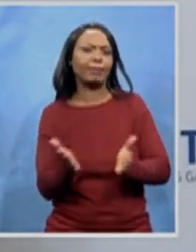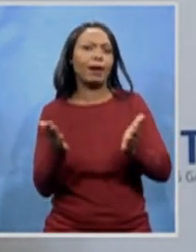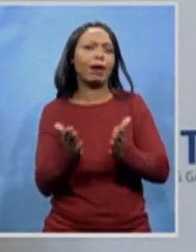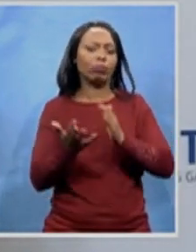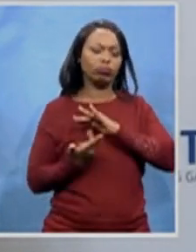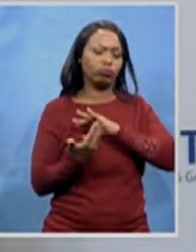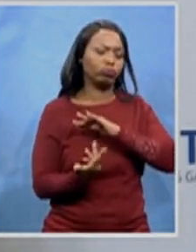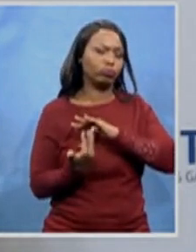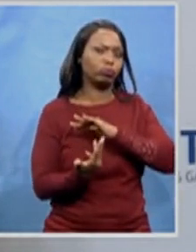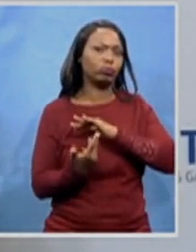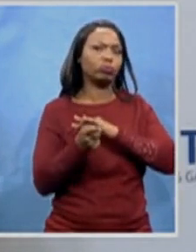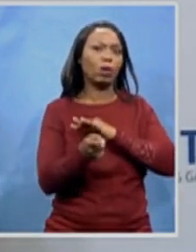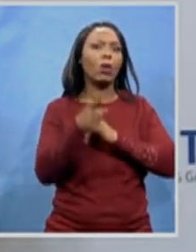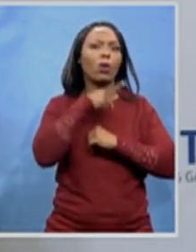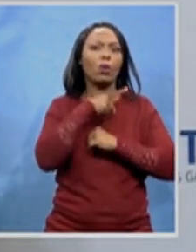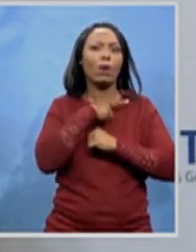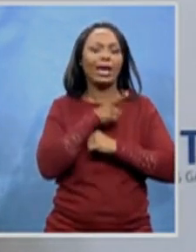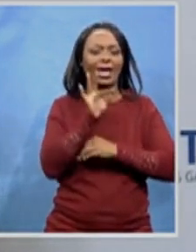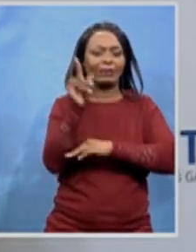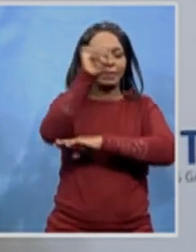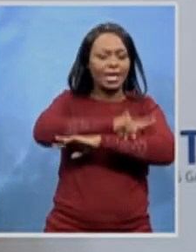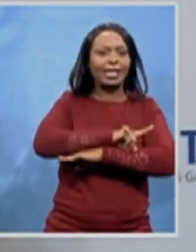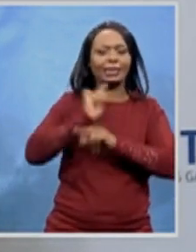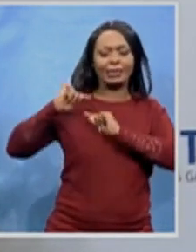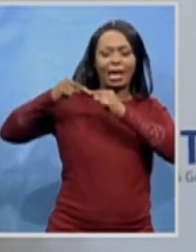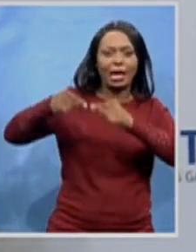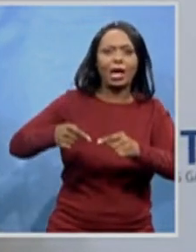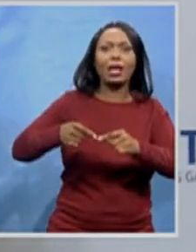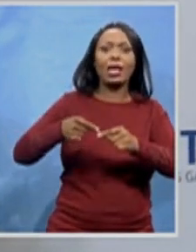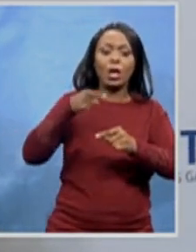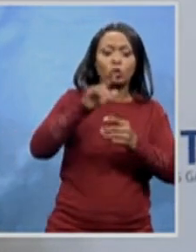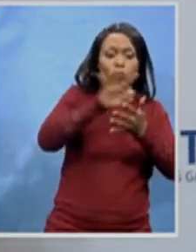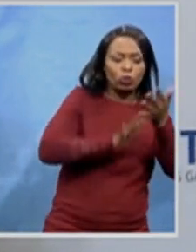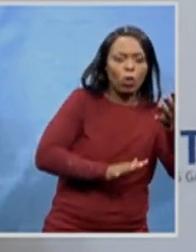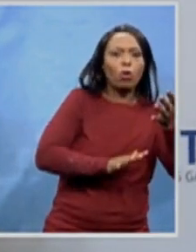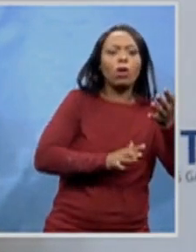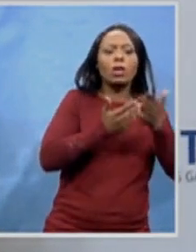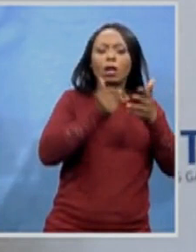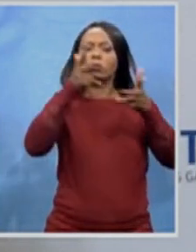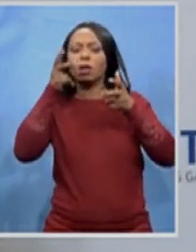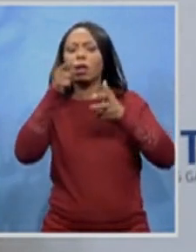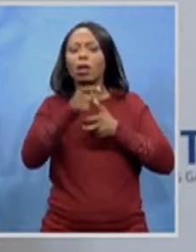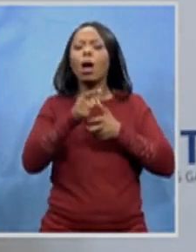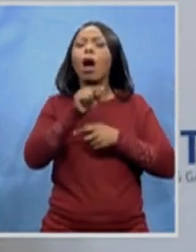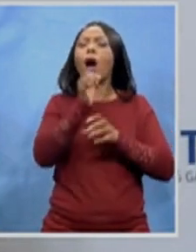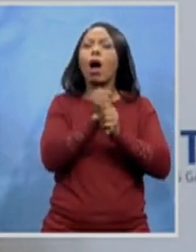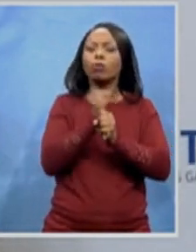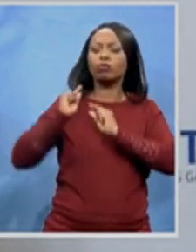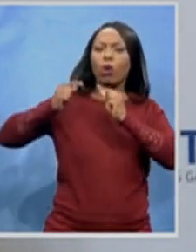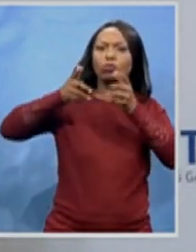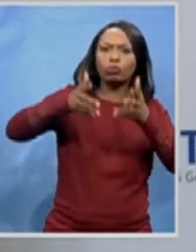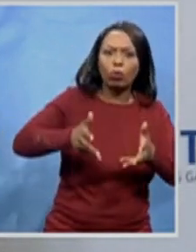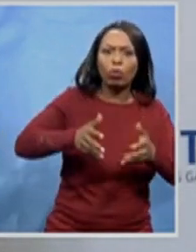-day struggles and times post-democracy, replacing our yesteryear struggle songs.